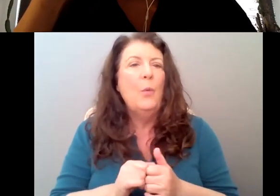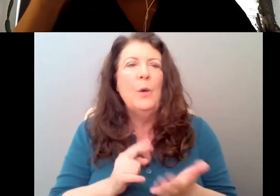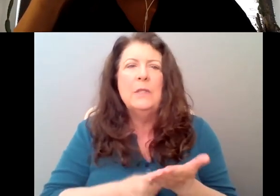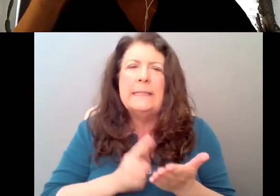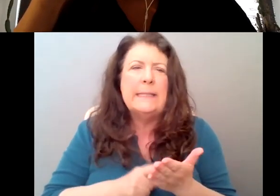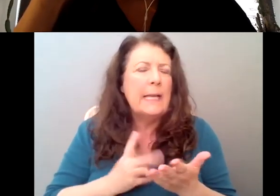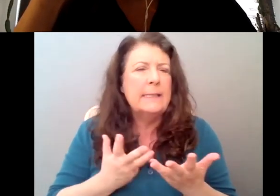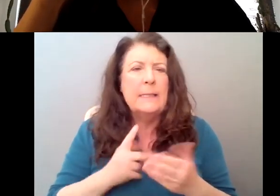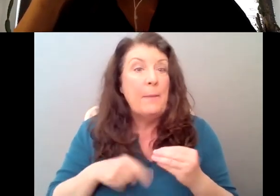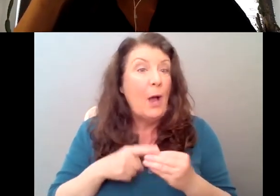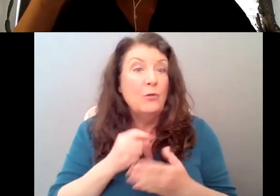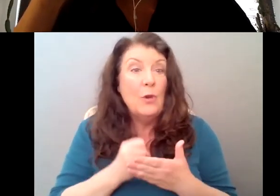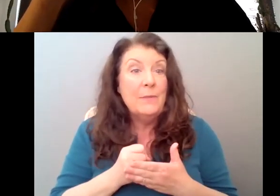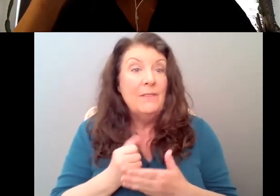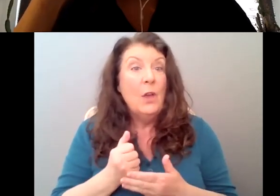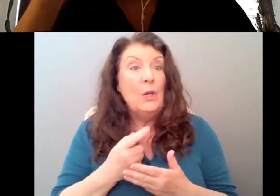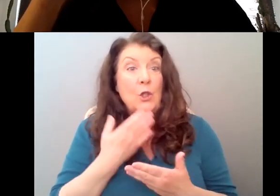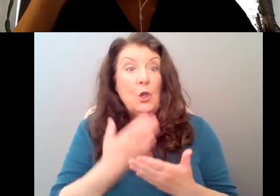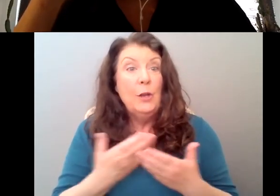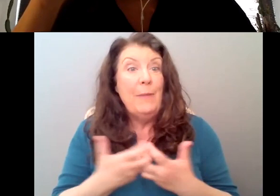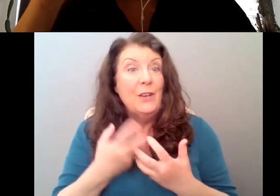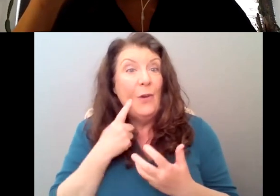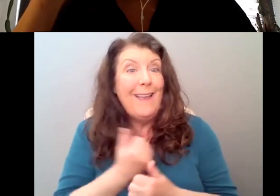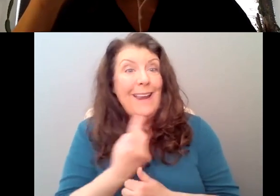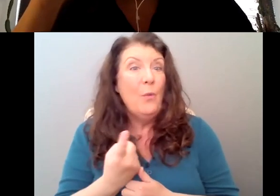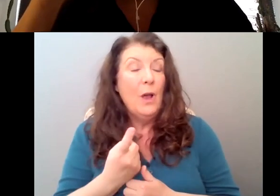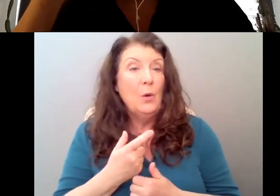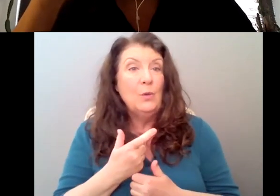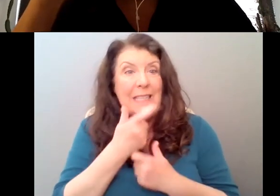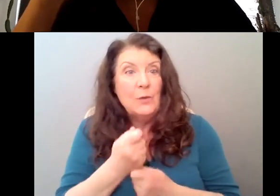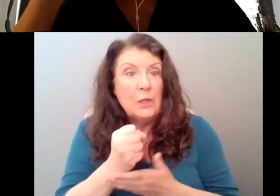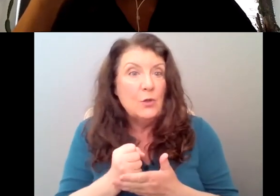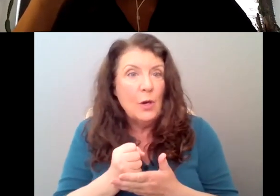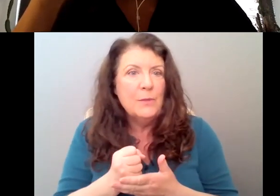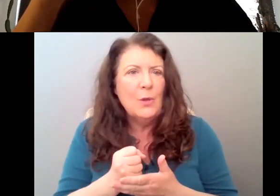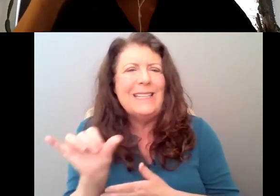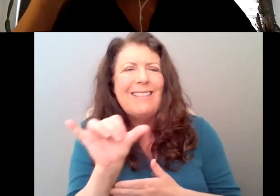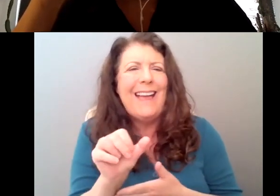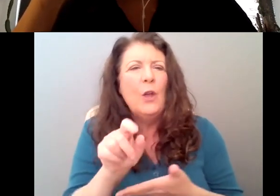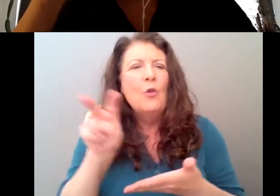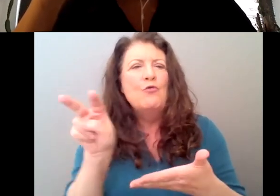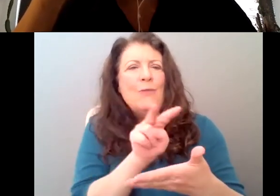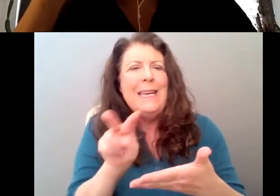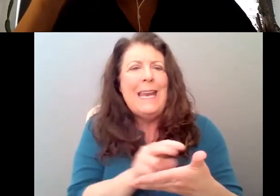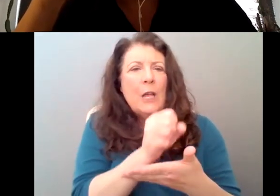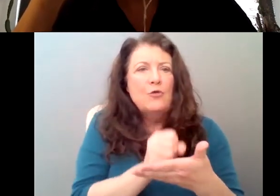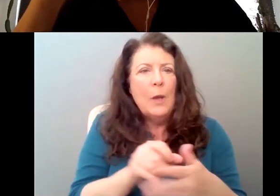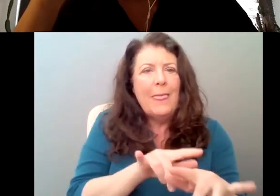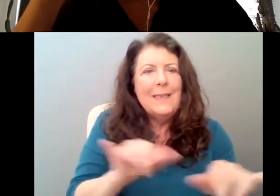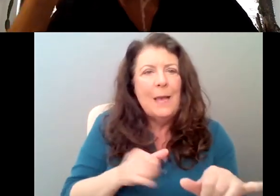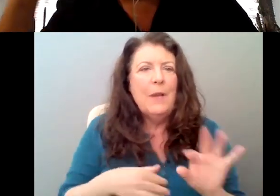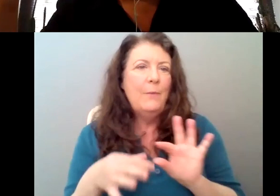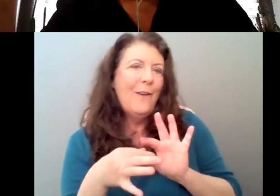reading scripts to learn. Think of it kind of like reading a script, but with commentary from the writer themselves. Right.